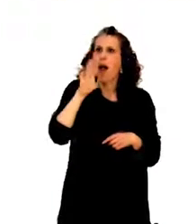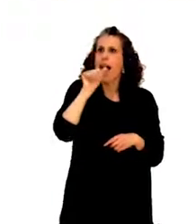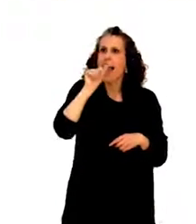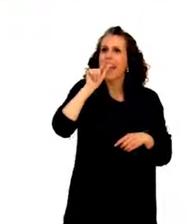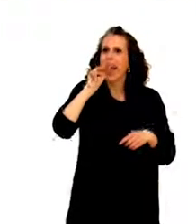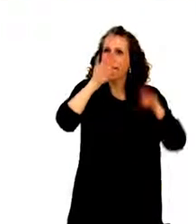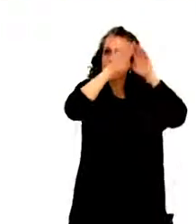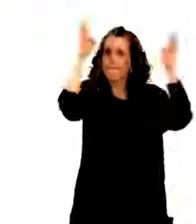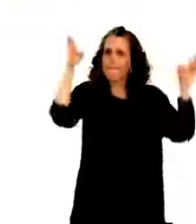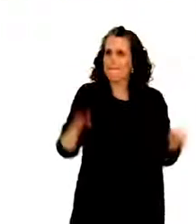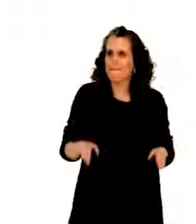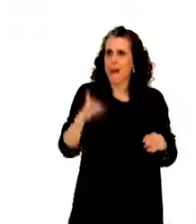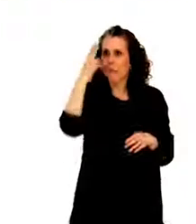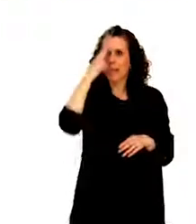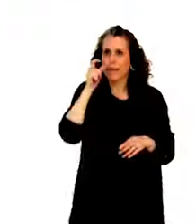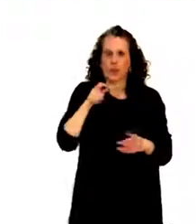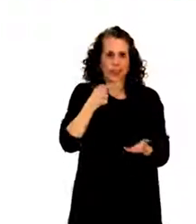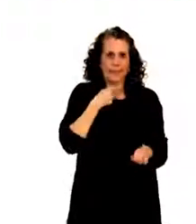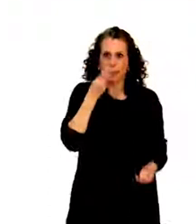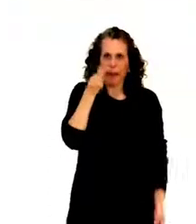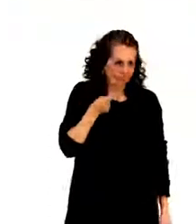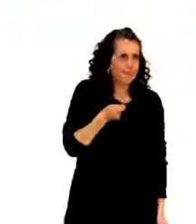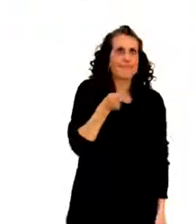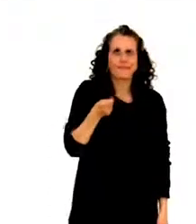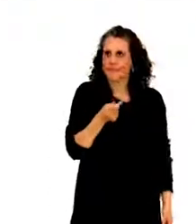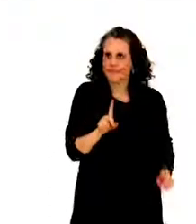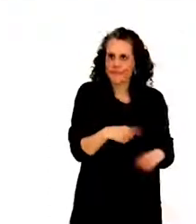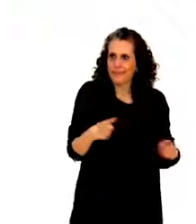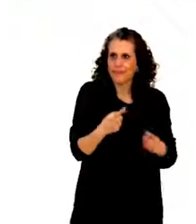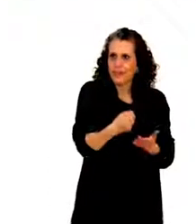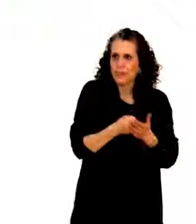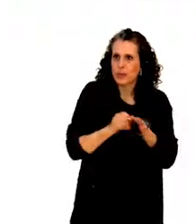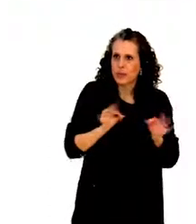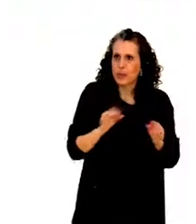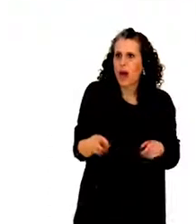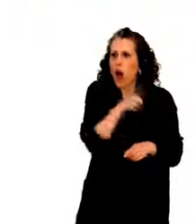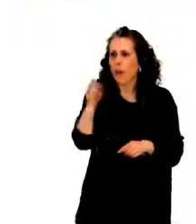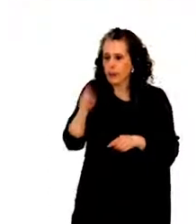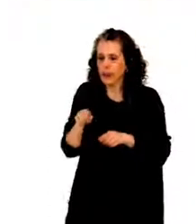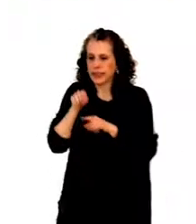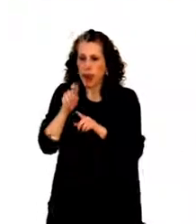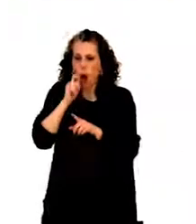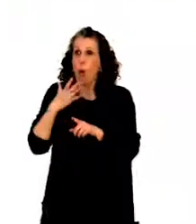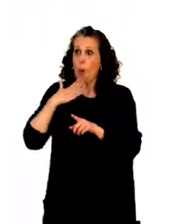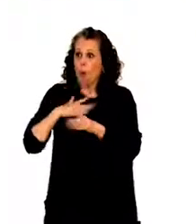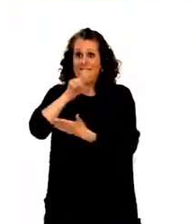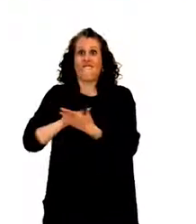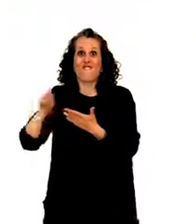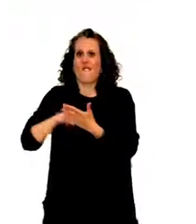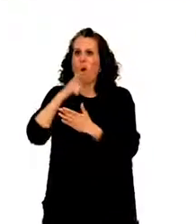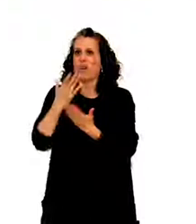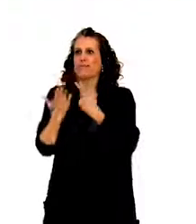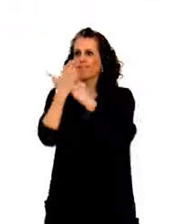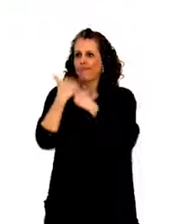accessible to blind persons. second one I mentioned, persons under guardianship were denied the right to vote. There were two cases against